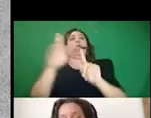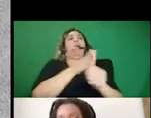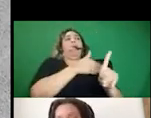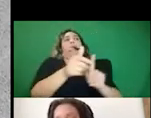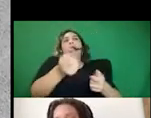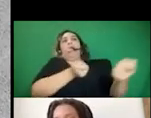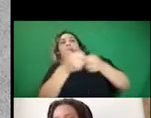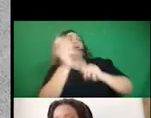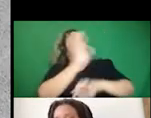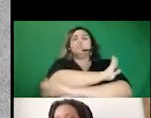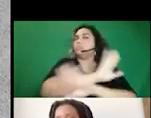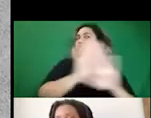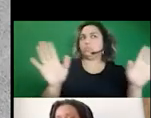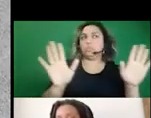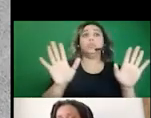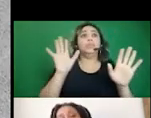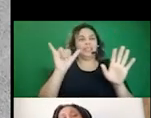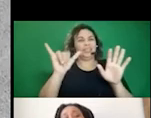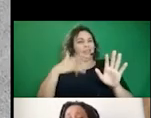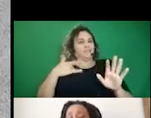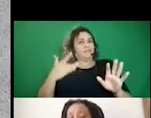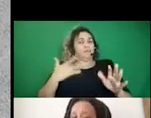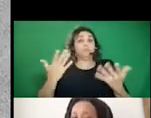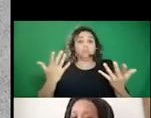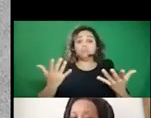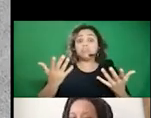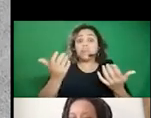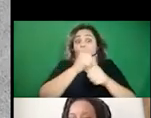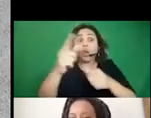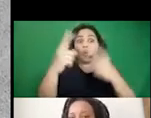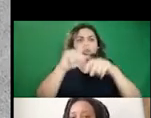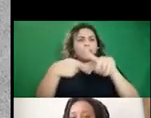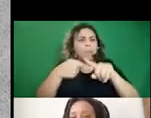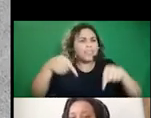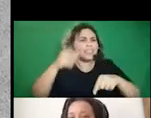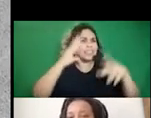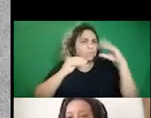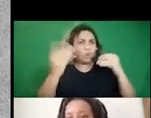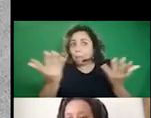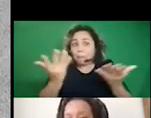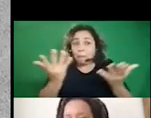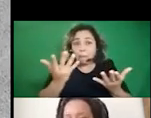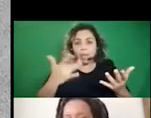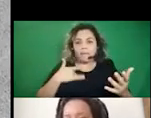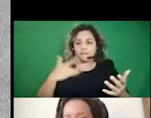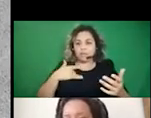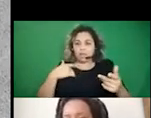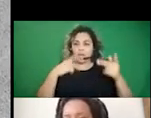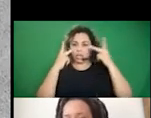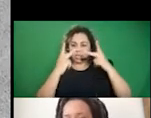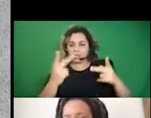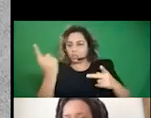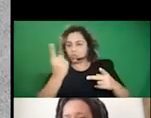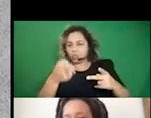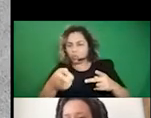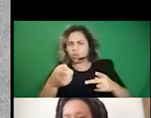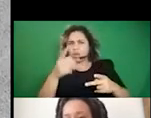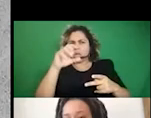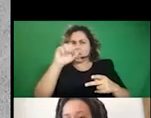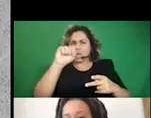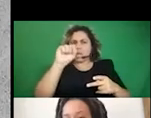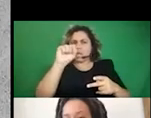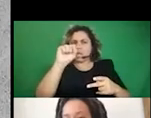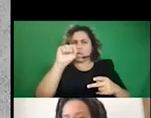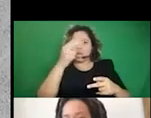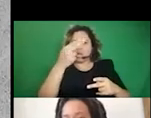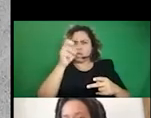some way. Um, any questions about this? I feel like I saw, um, maybe Shireen. I don't